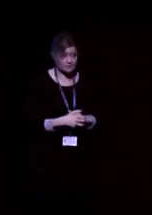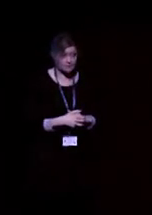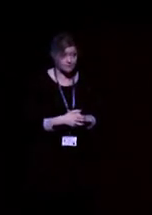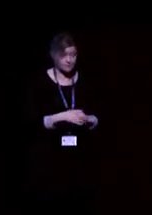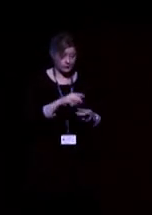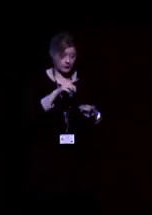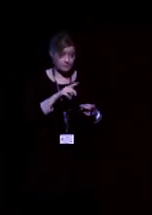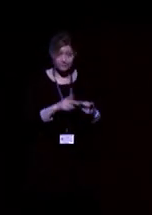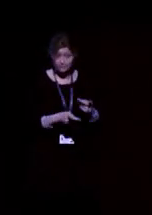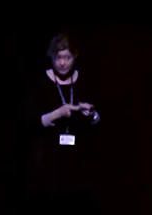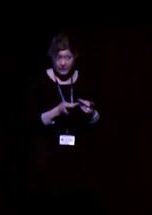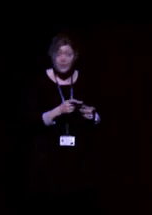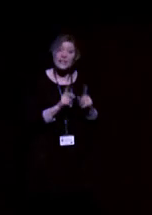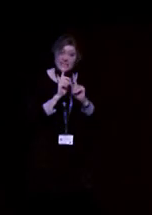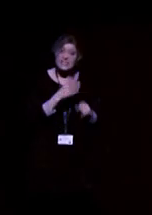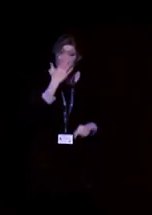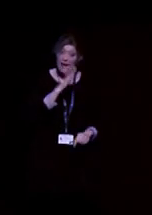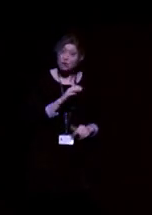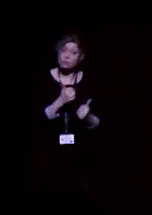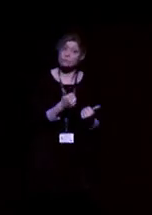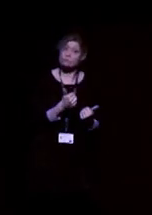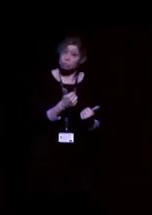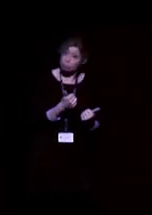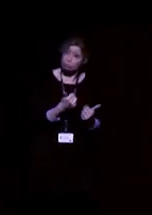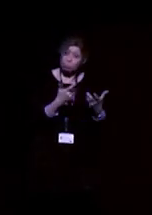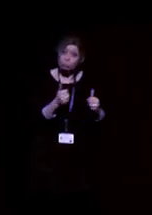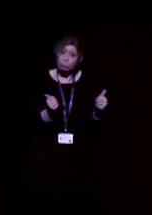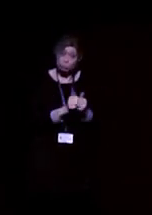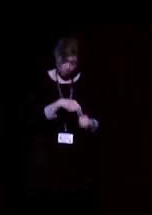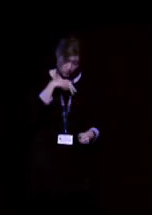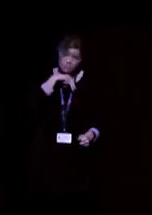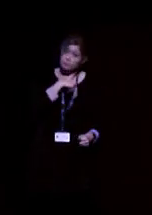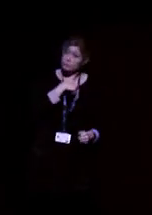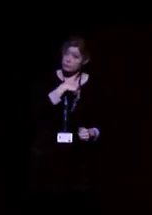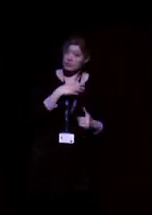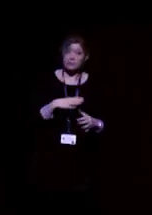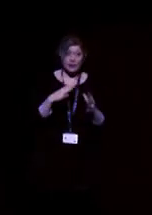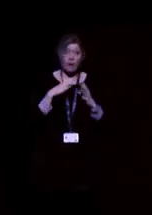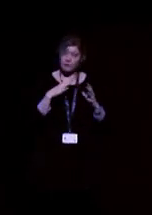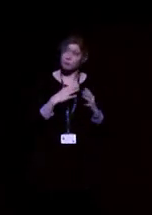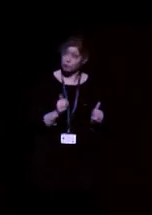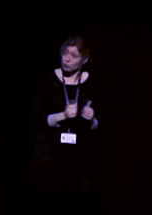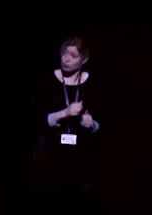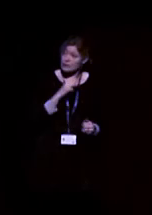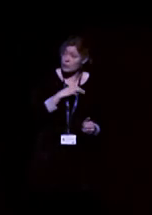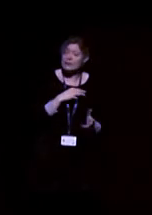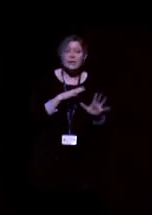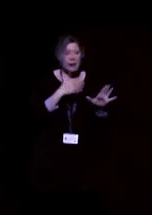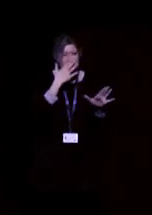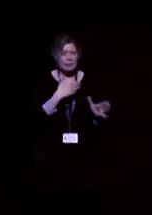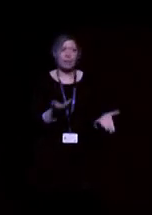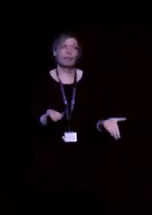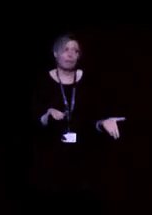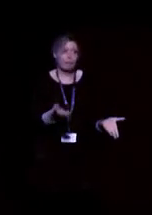is that Mrs Smith's teacher needs to feel comfortable to wear that microphone. This may sound straightforward, but a lot of